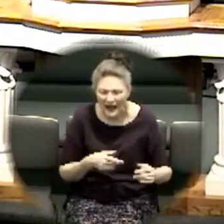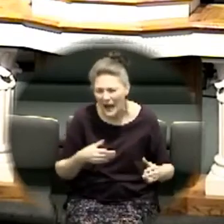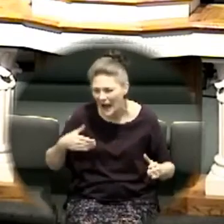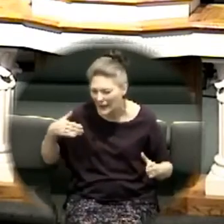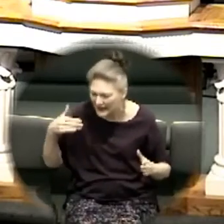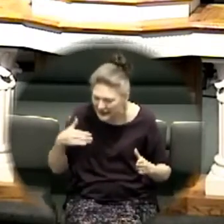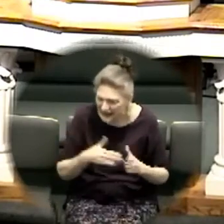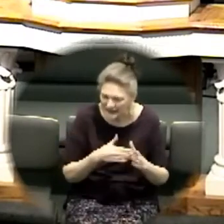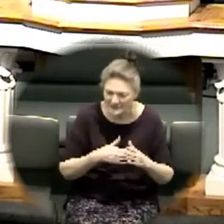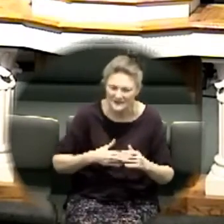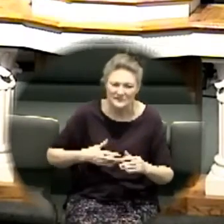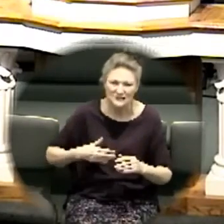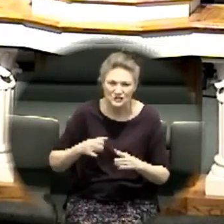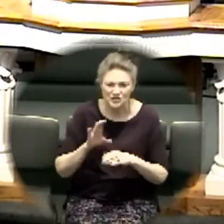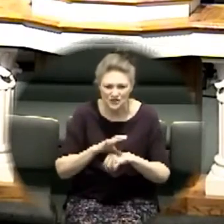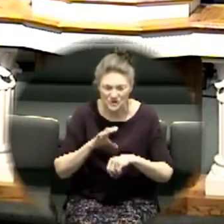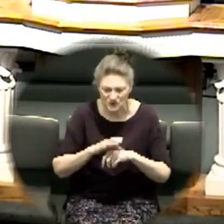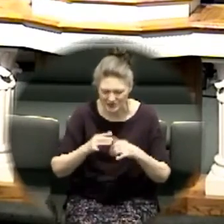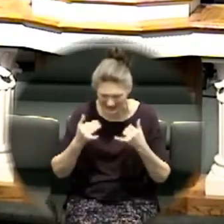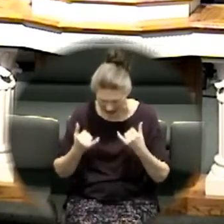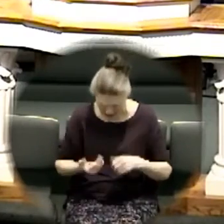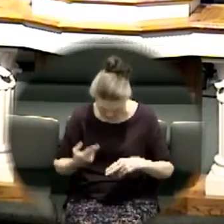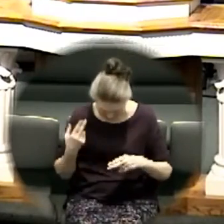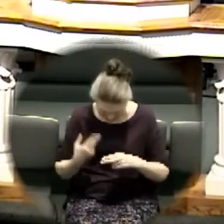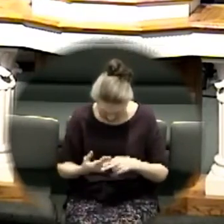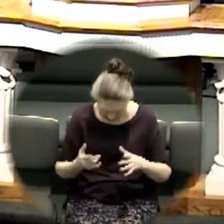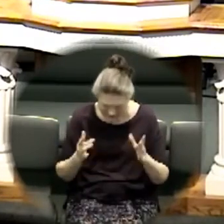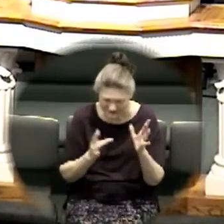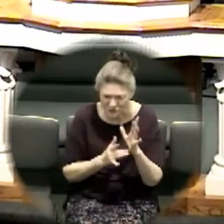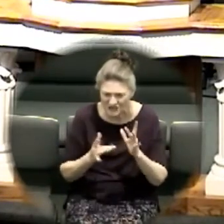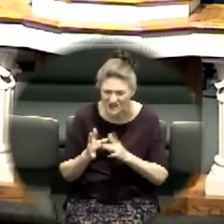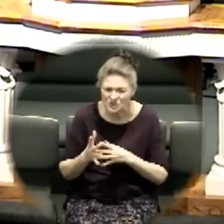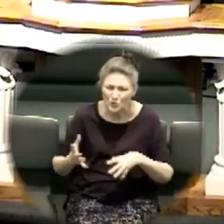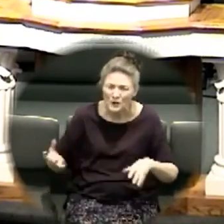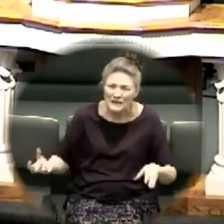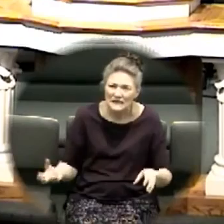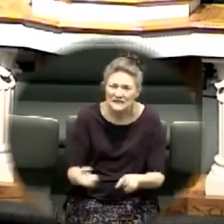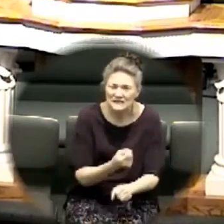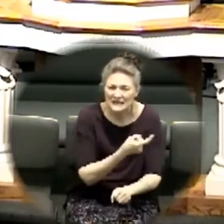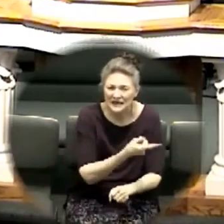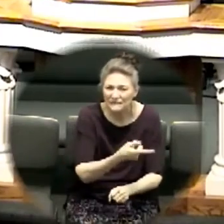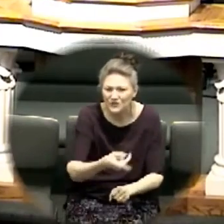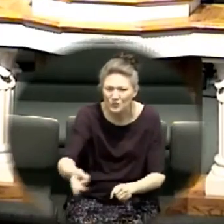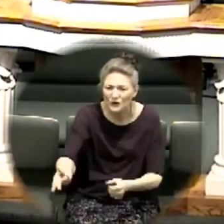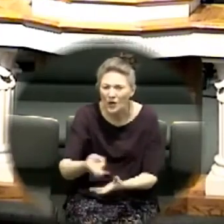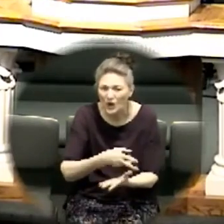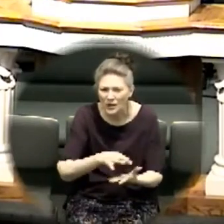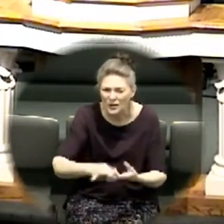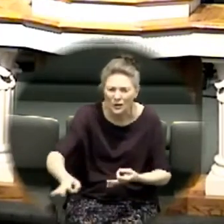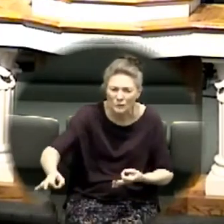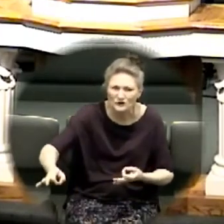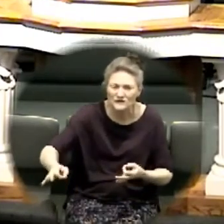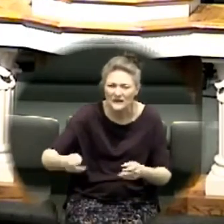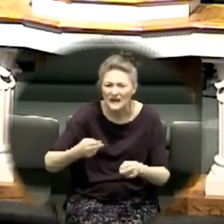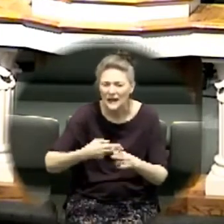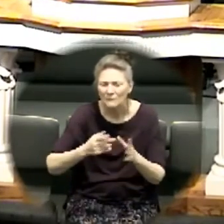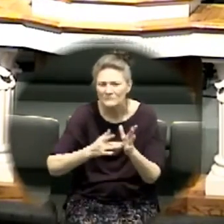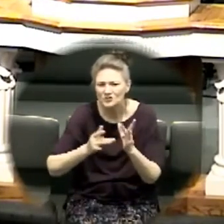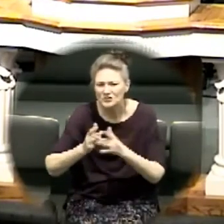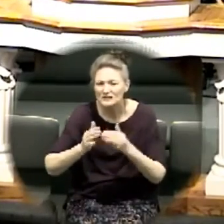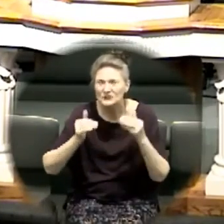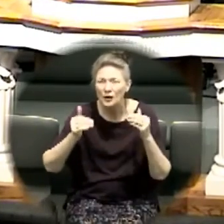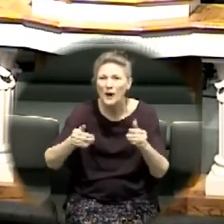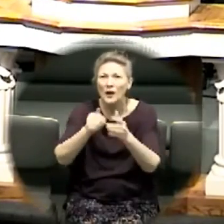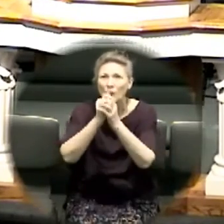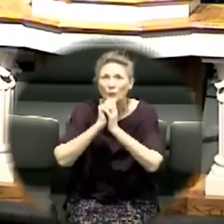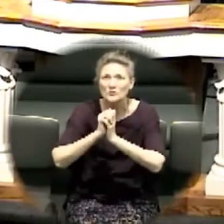right now in the name of Jesus receive ye the Holy Ghost in Jesus name let's go ahead